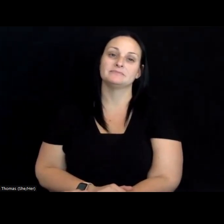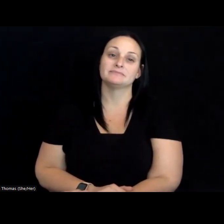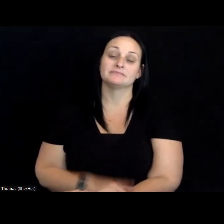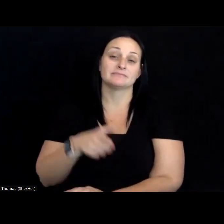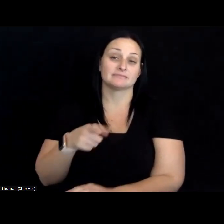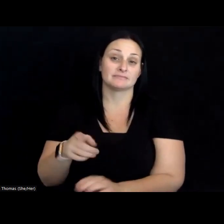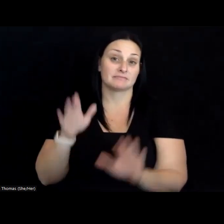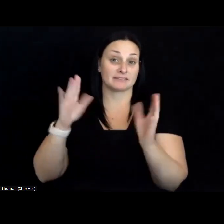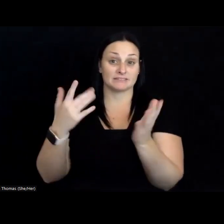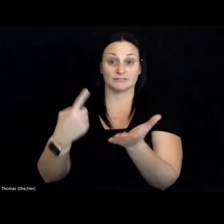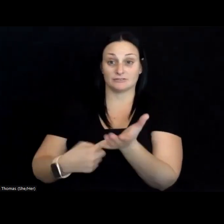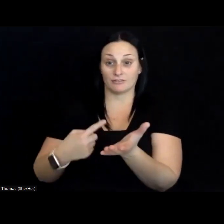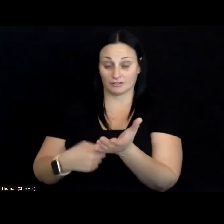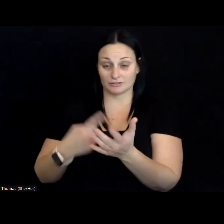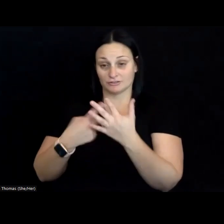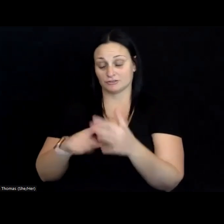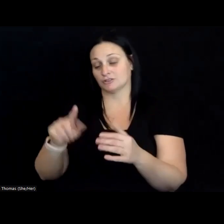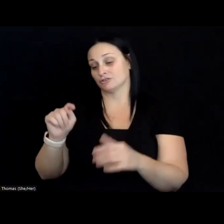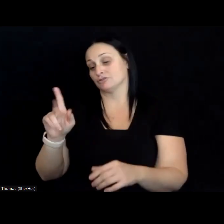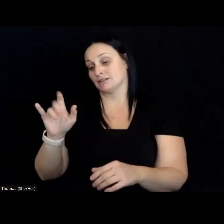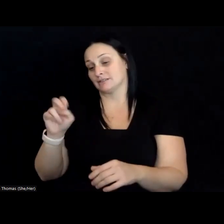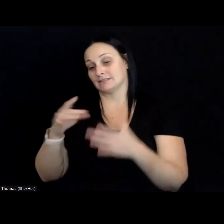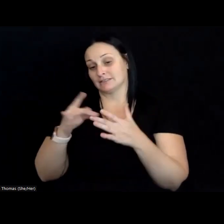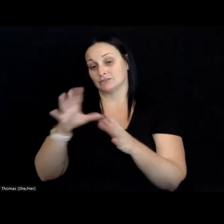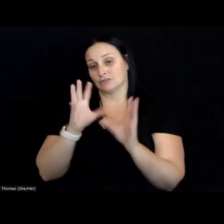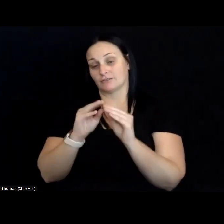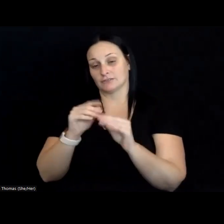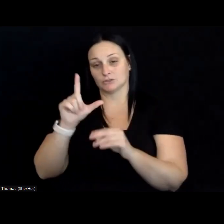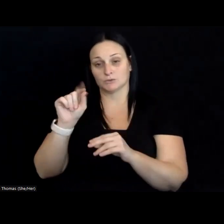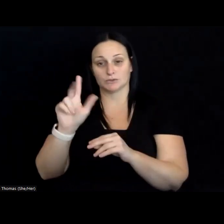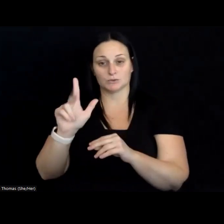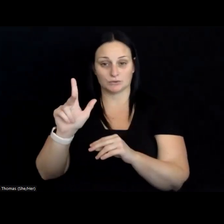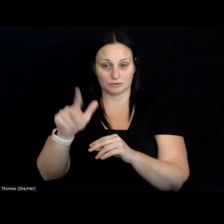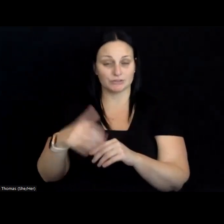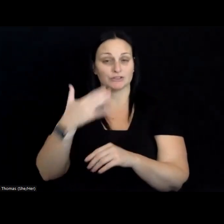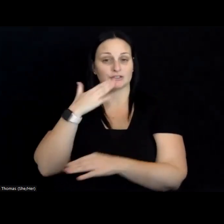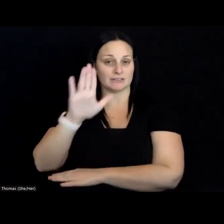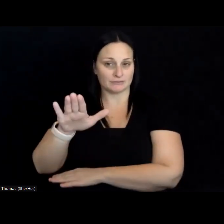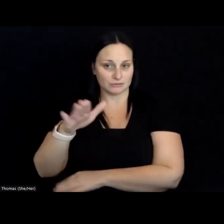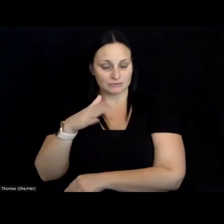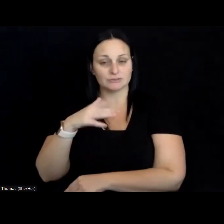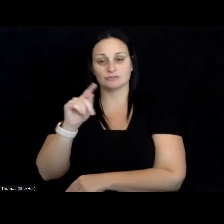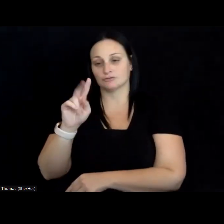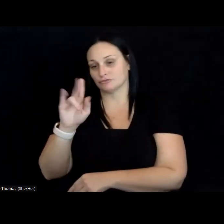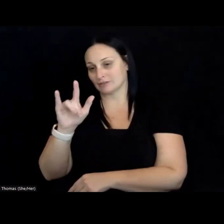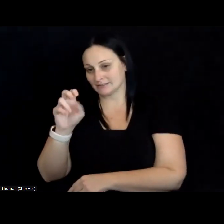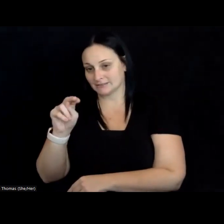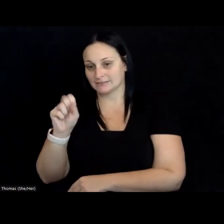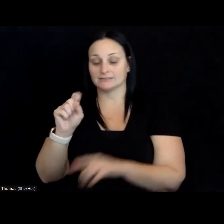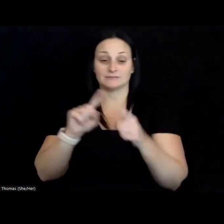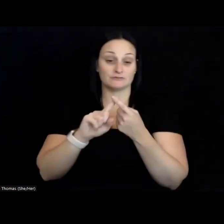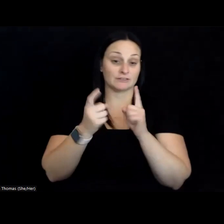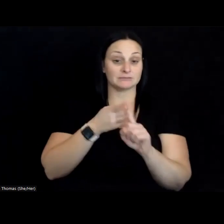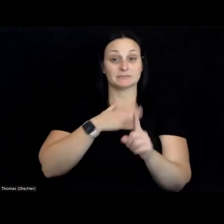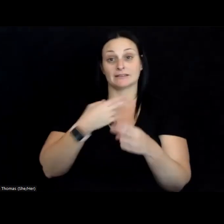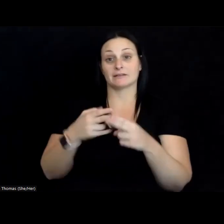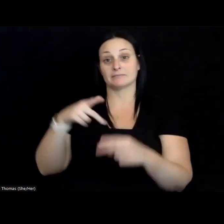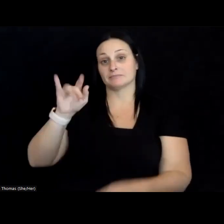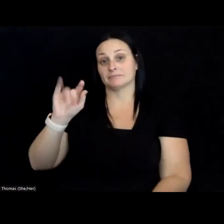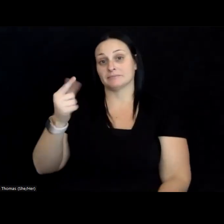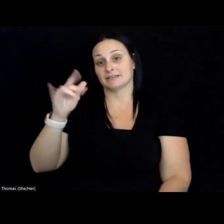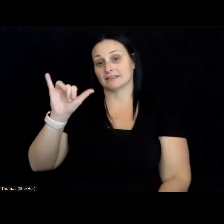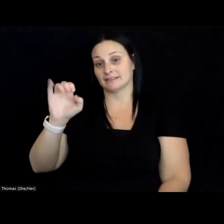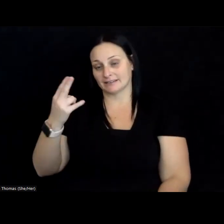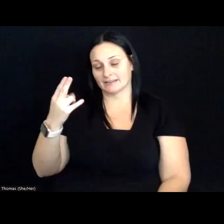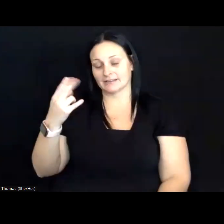amazing talk to kick off our Triton Leaders Conference 2023. Good afternoon, Tritons and friends. My name is Ping Ye. I'm